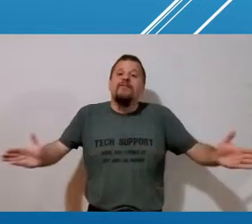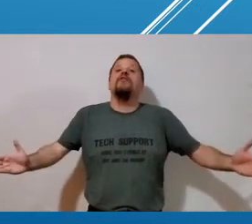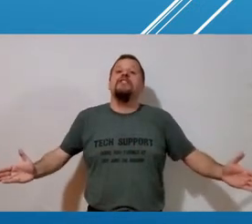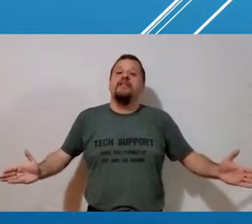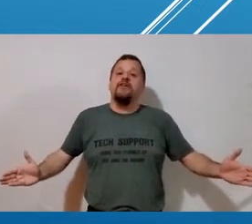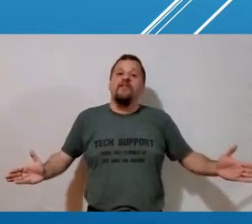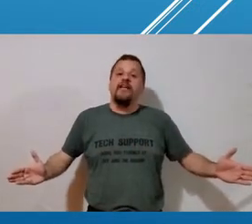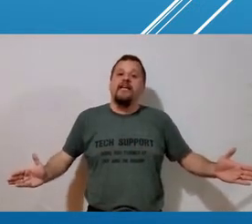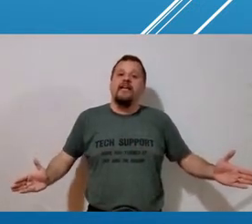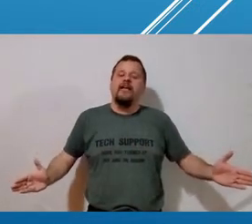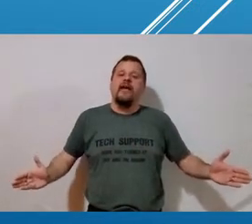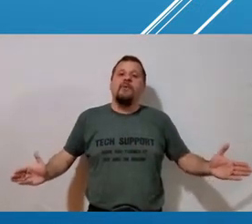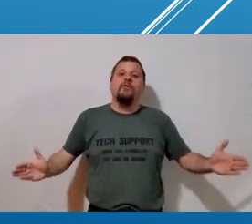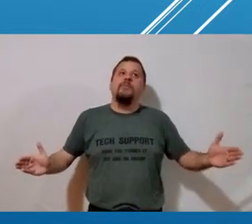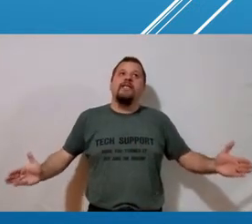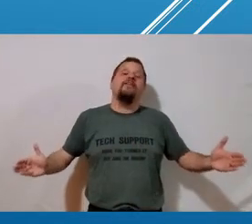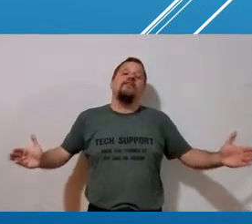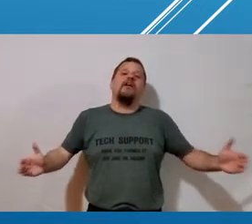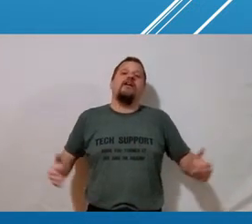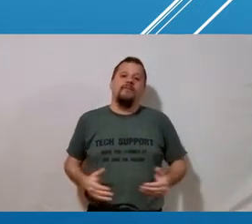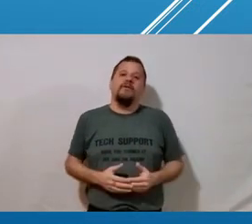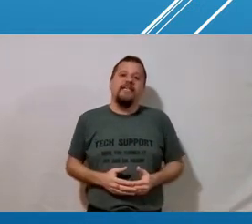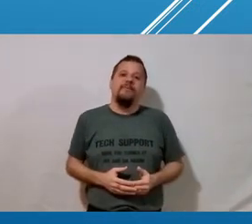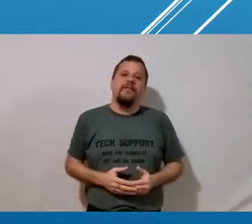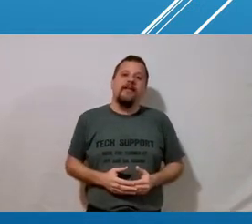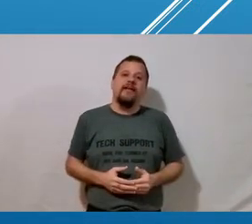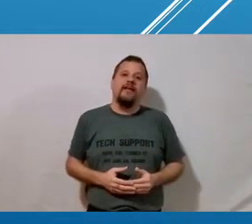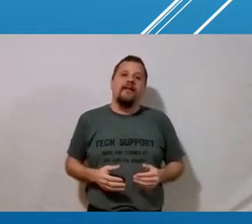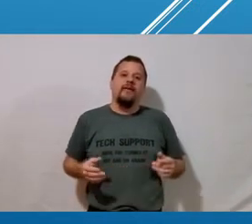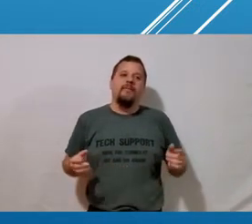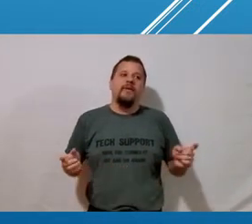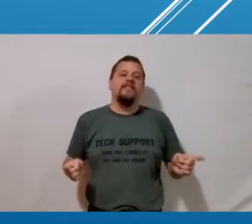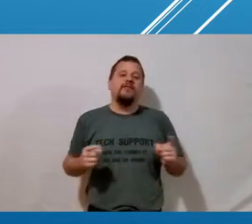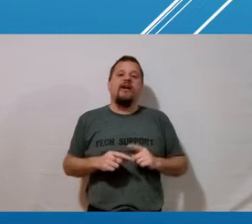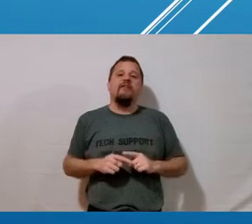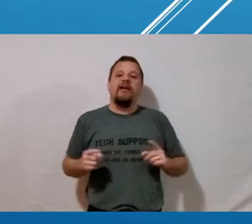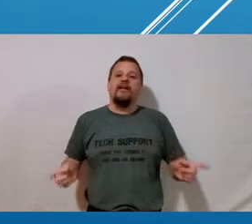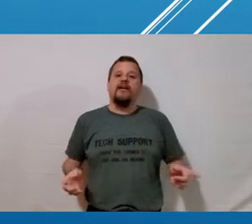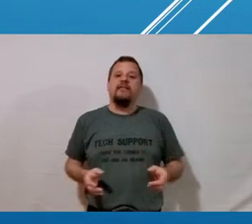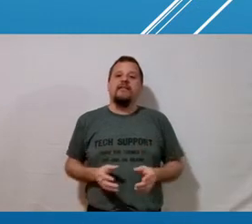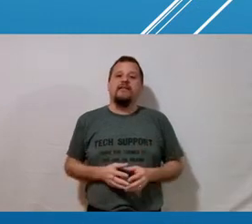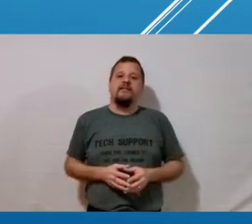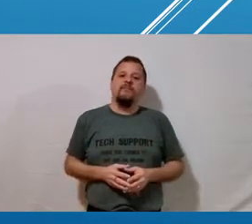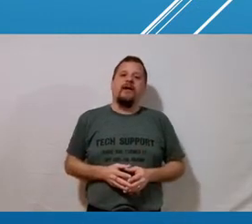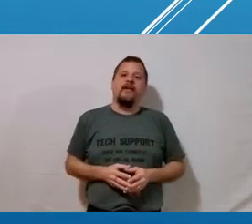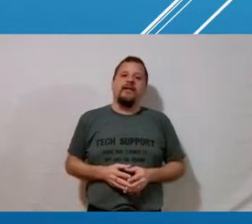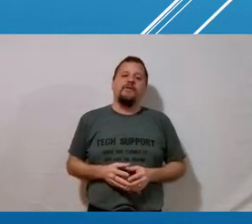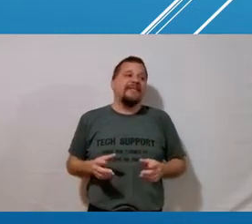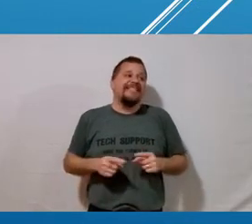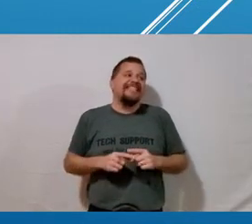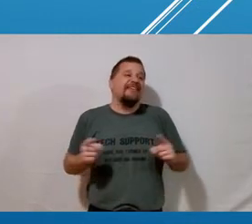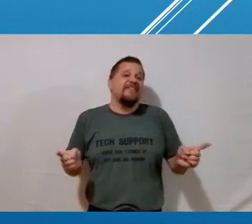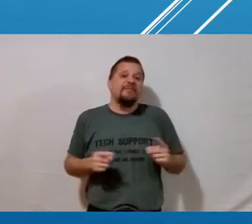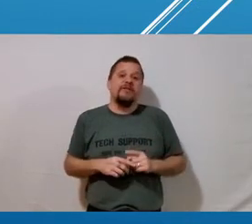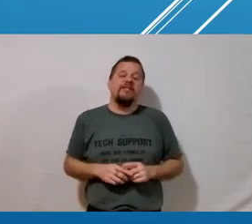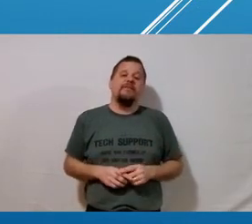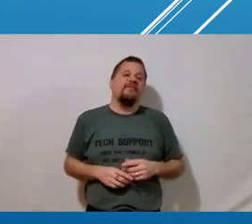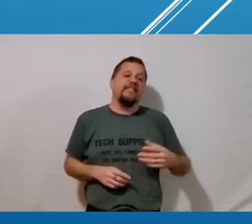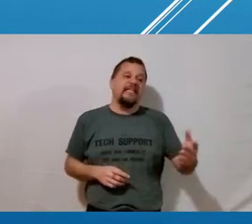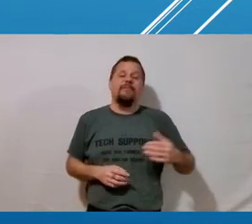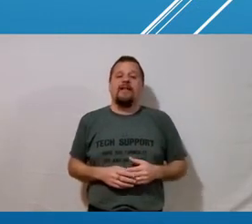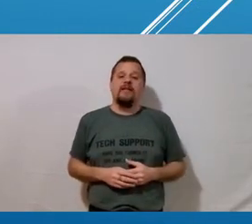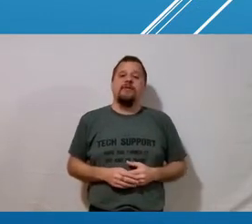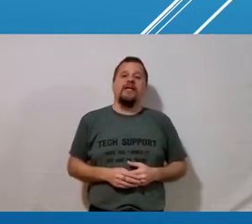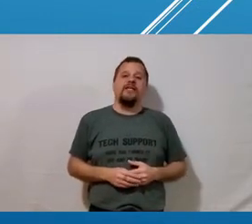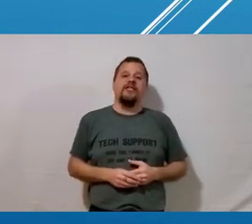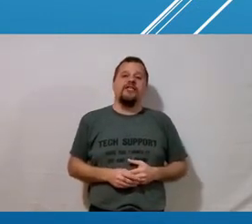completely divergent in their thinking and both believe they're talking about the same thing because they're not recognizing body language because it's not visible